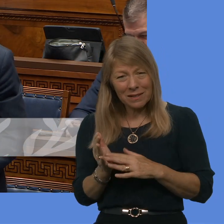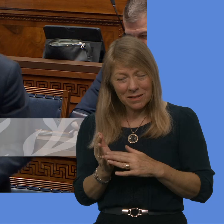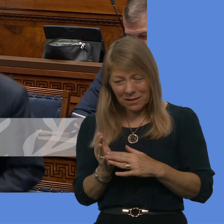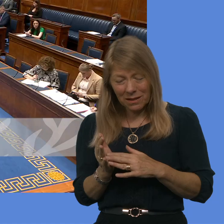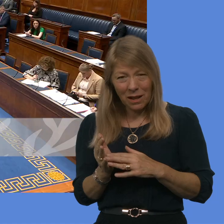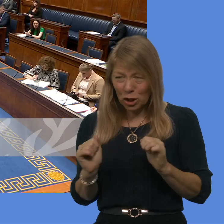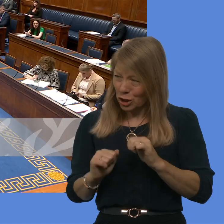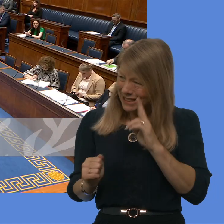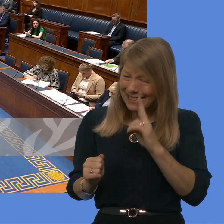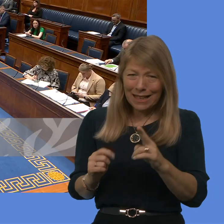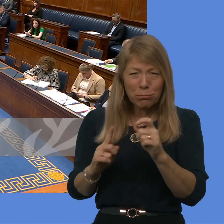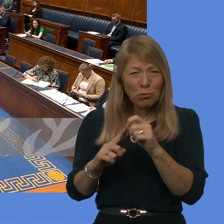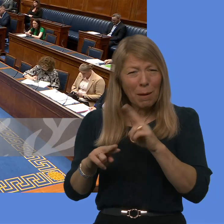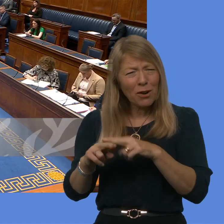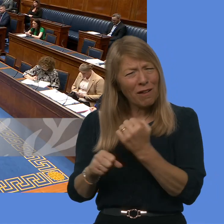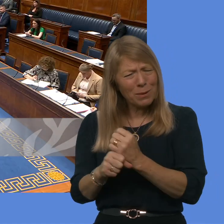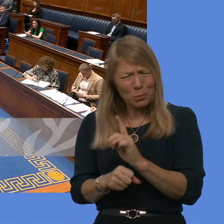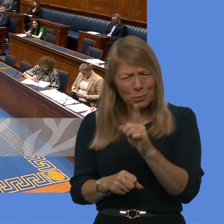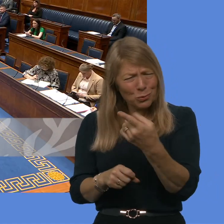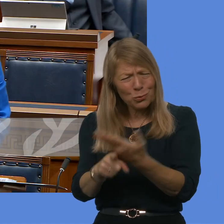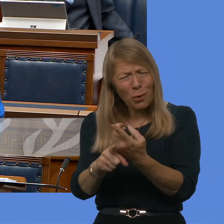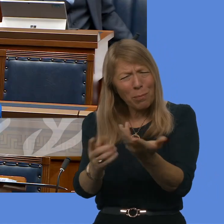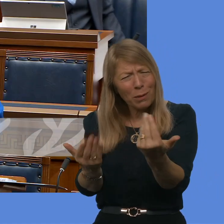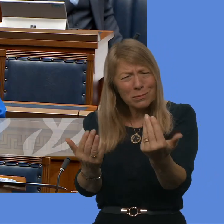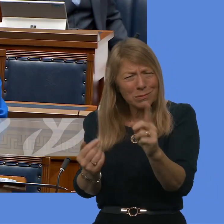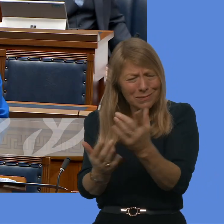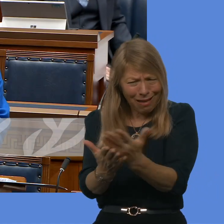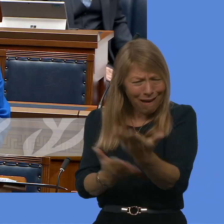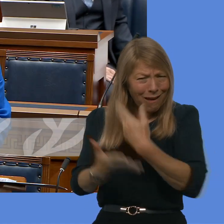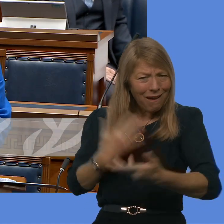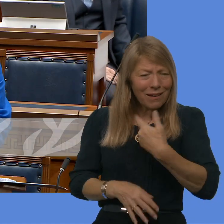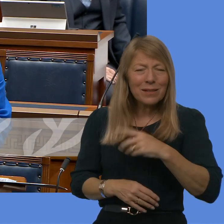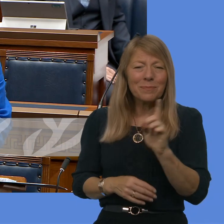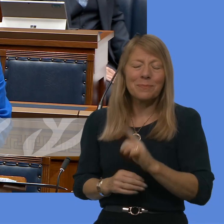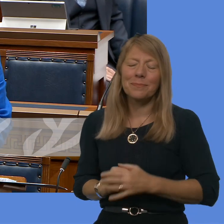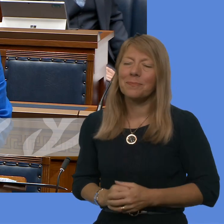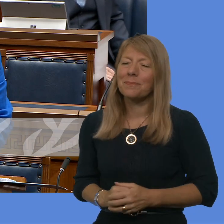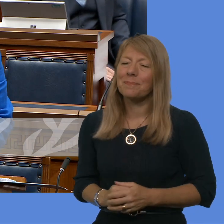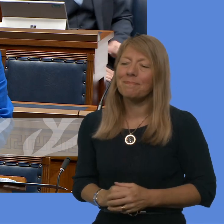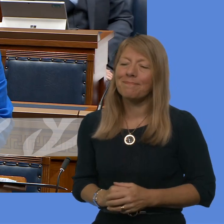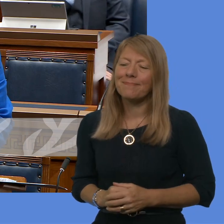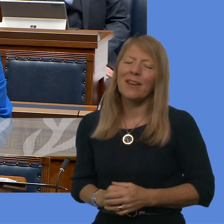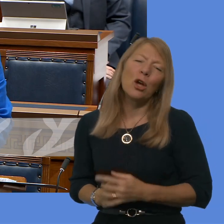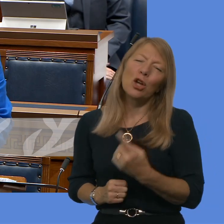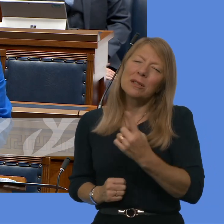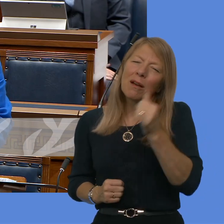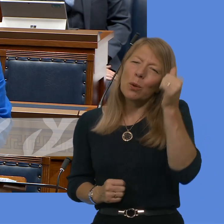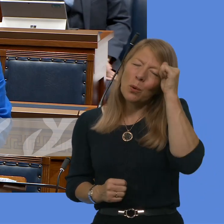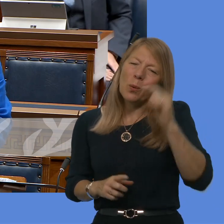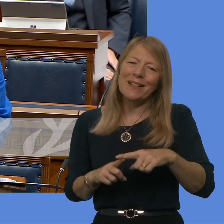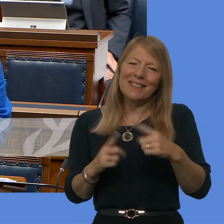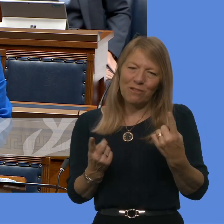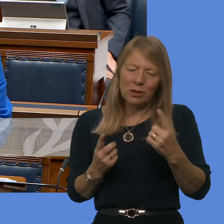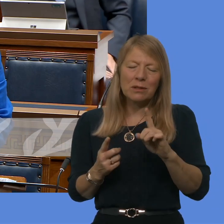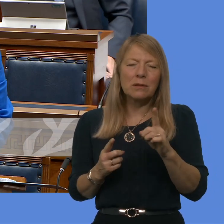about? Mr. Minister. Thank you, Mr. Speaker. The member will be well aware of the difference between political discussions